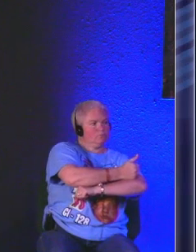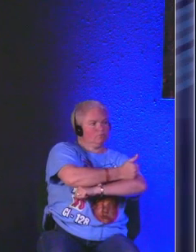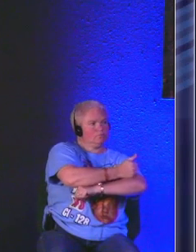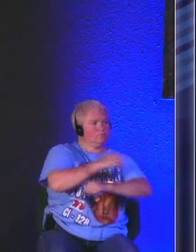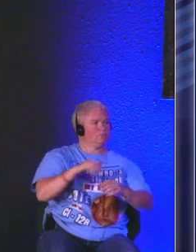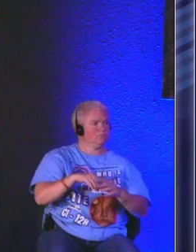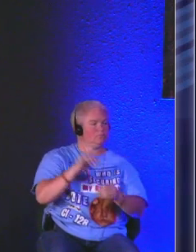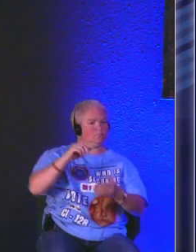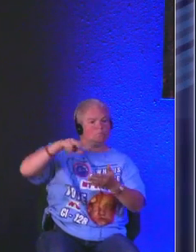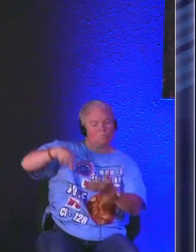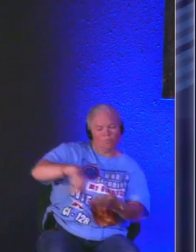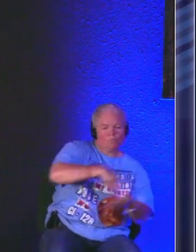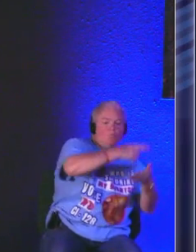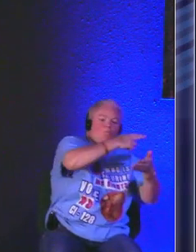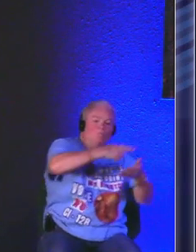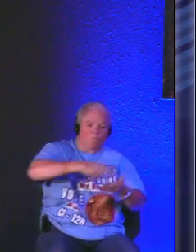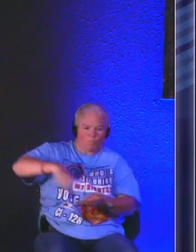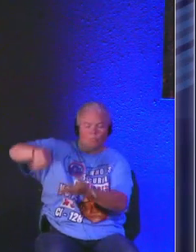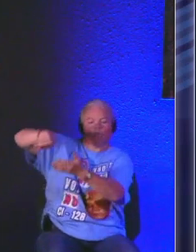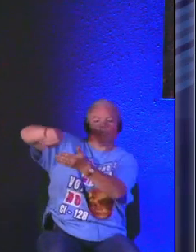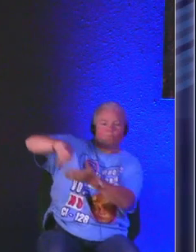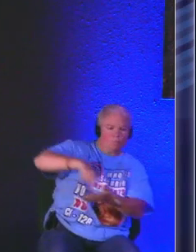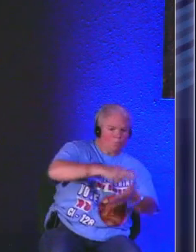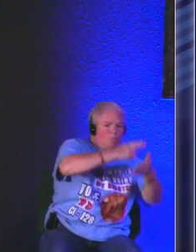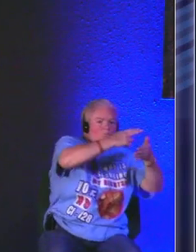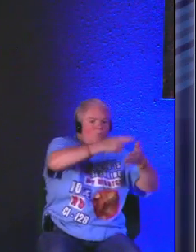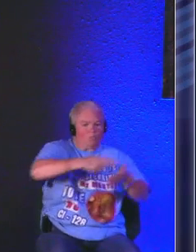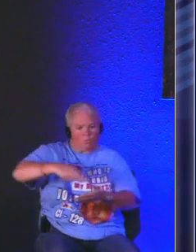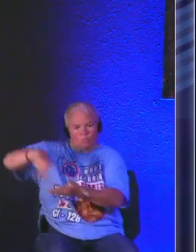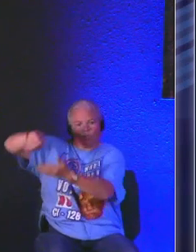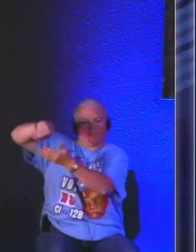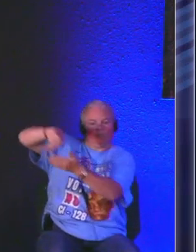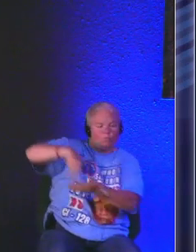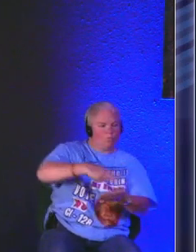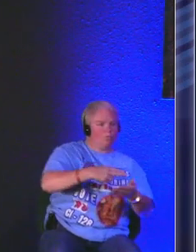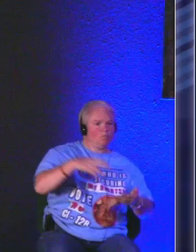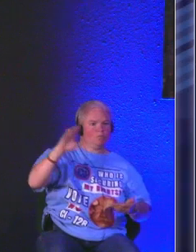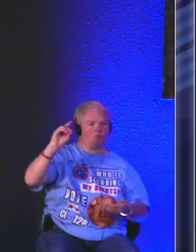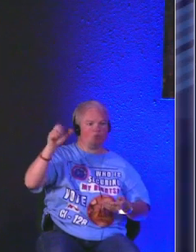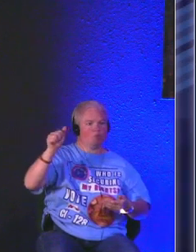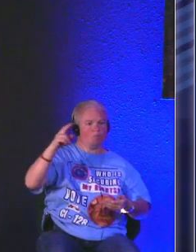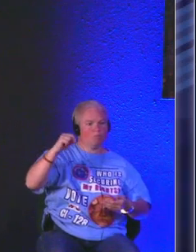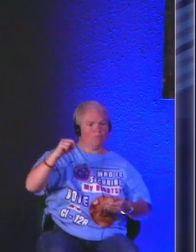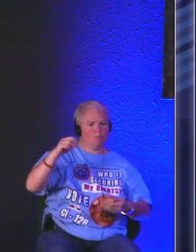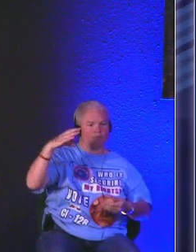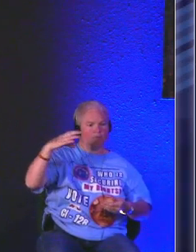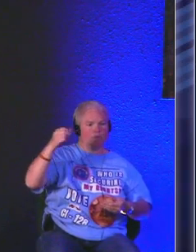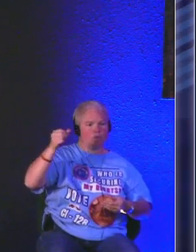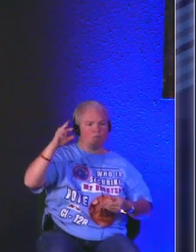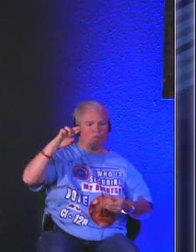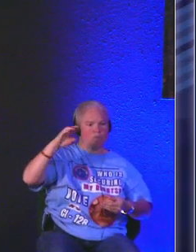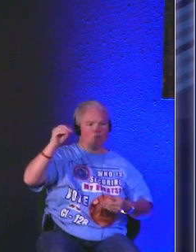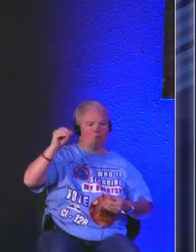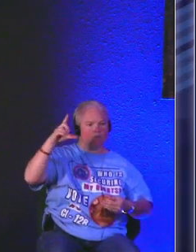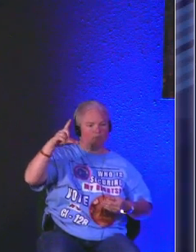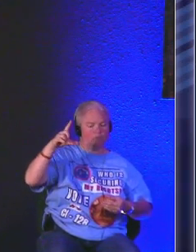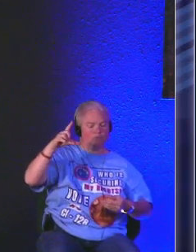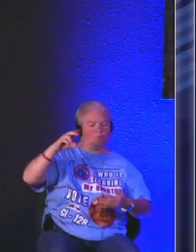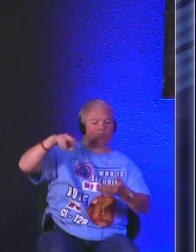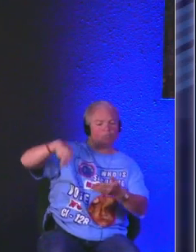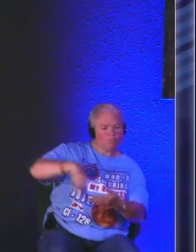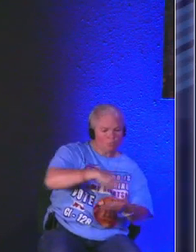if you want to go out there and swing dance Dan and Carolyn I just feel like you guys swing dance do you guys swing dance